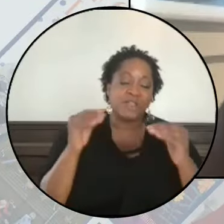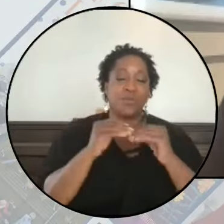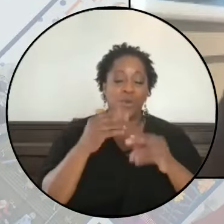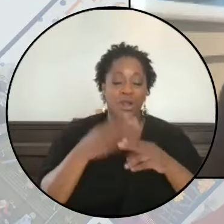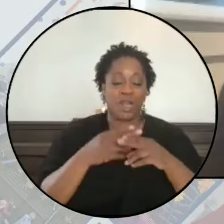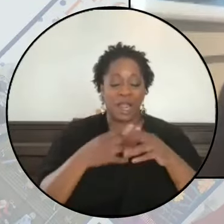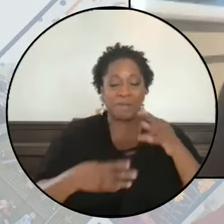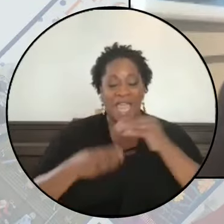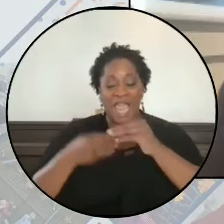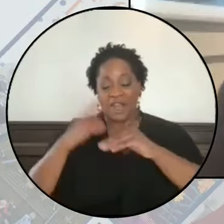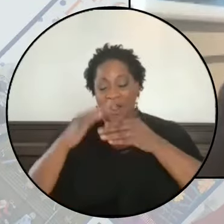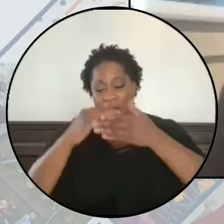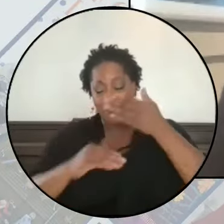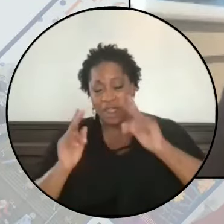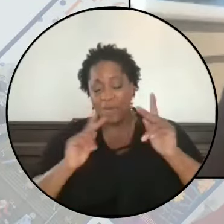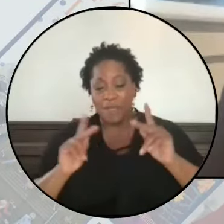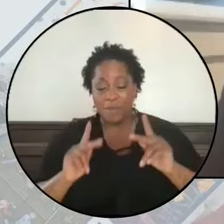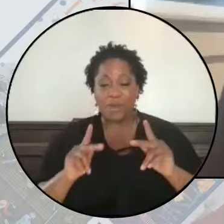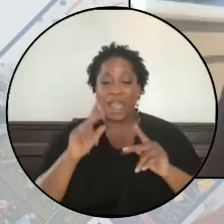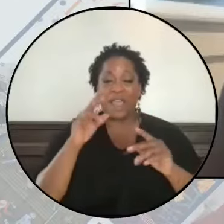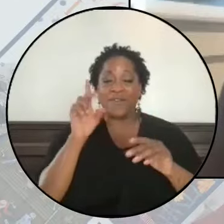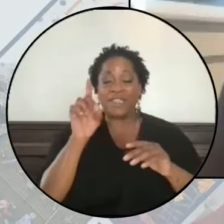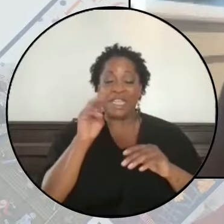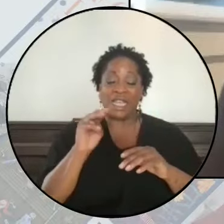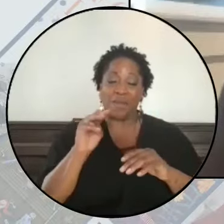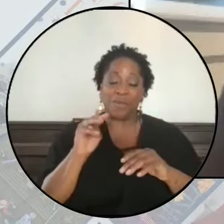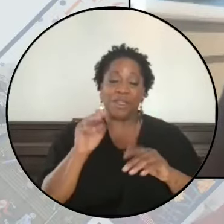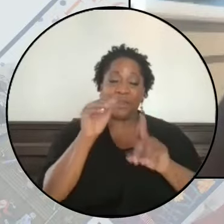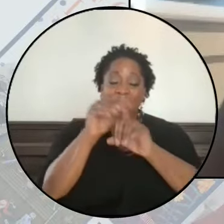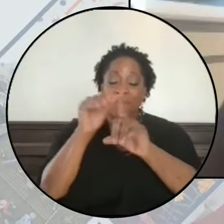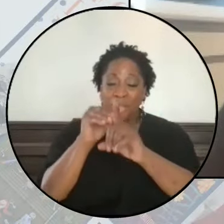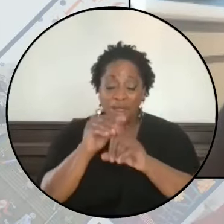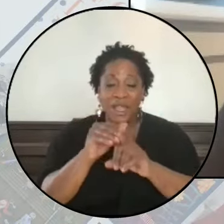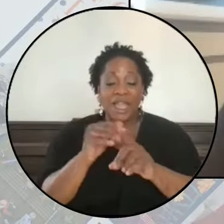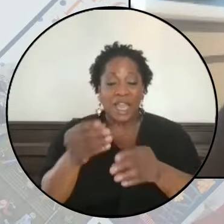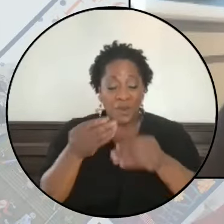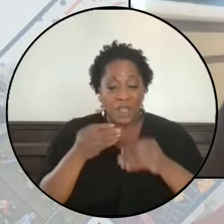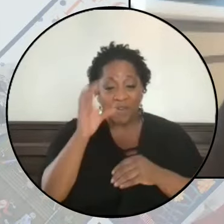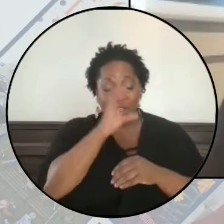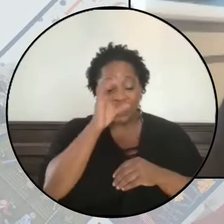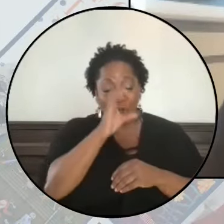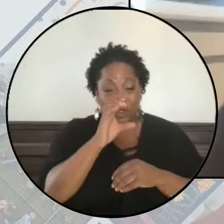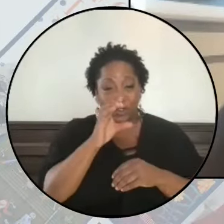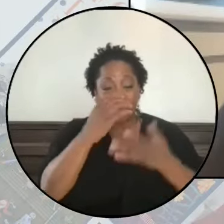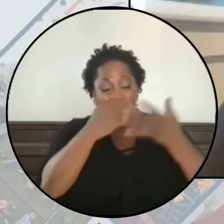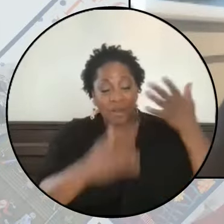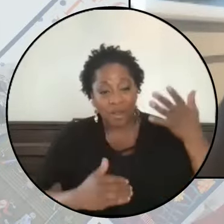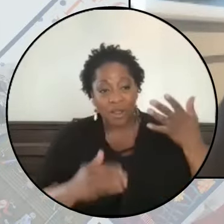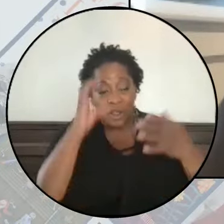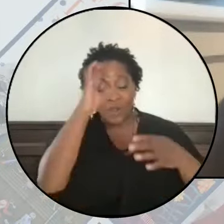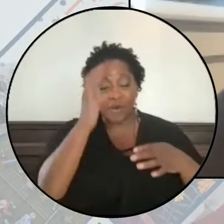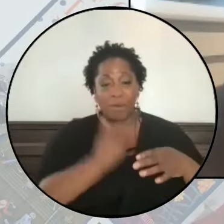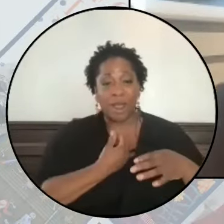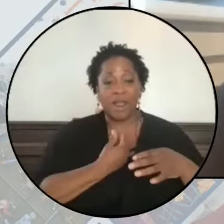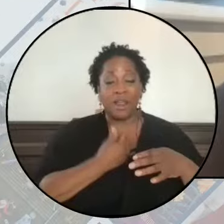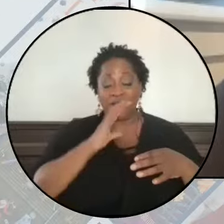now. And people have been DMing us, asking for a searchable version so they can look for their children.